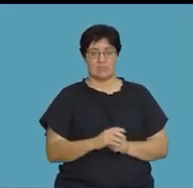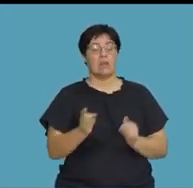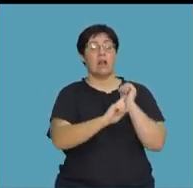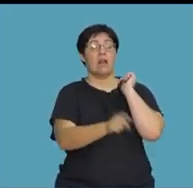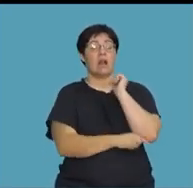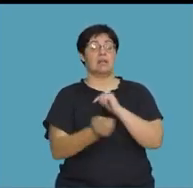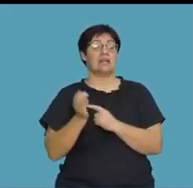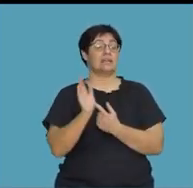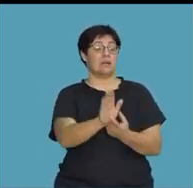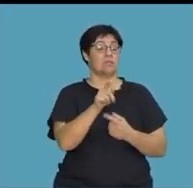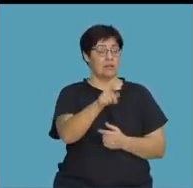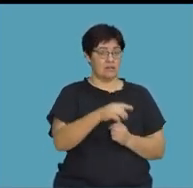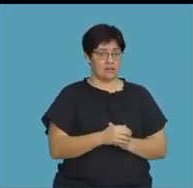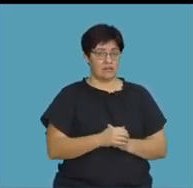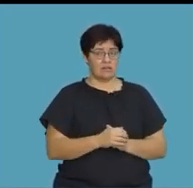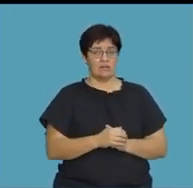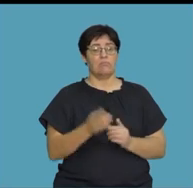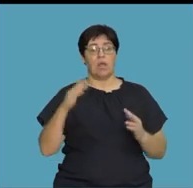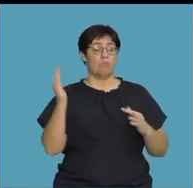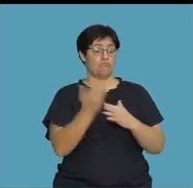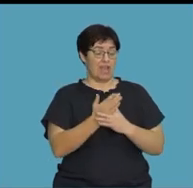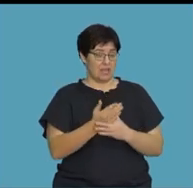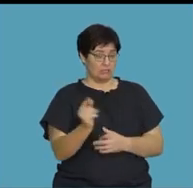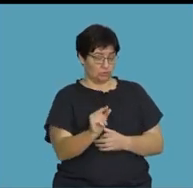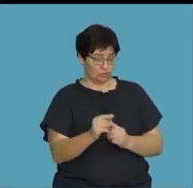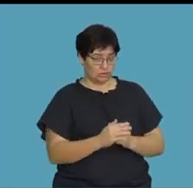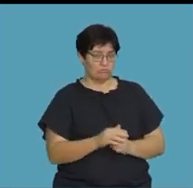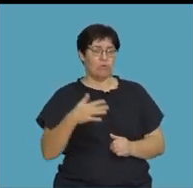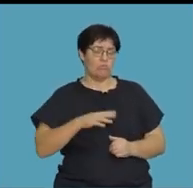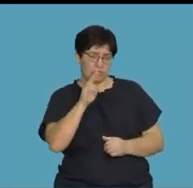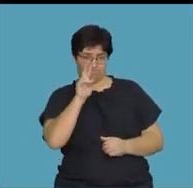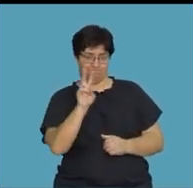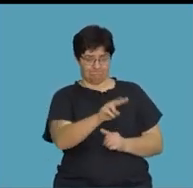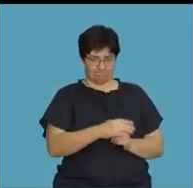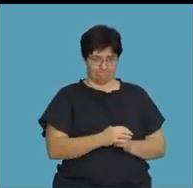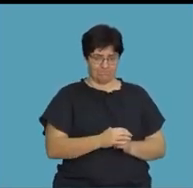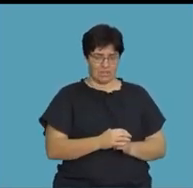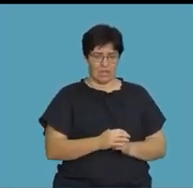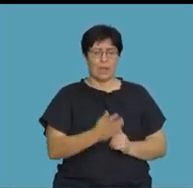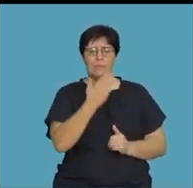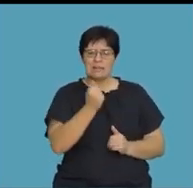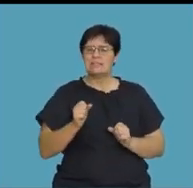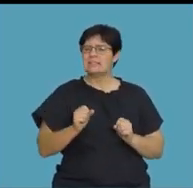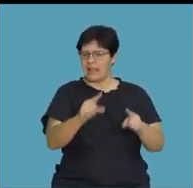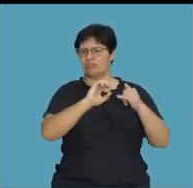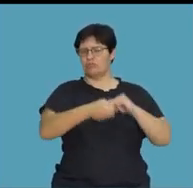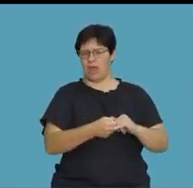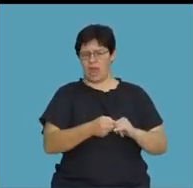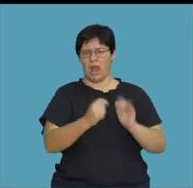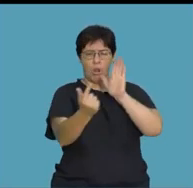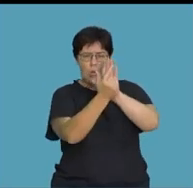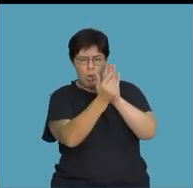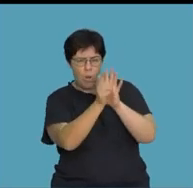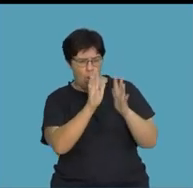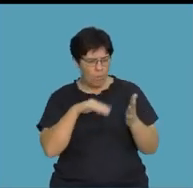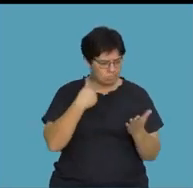have the last example here as we are going to the short break. I want you guys to look at it. Please try it out and try and apply